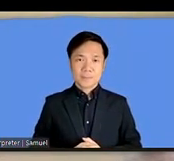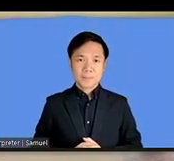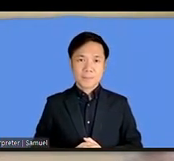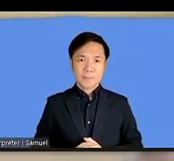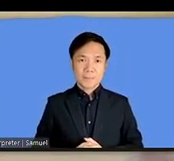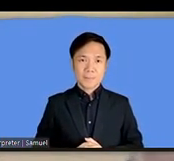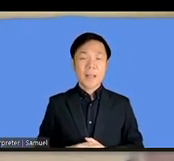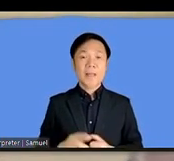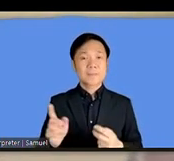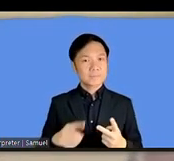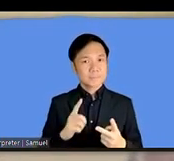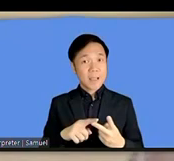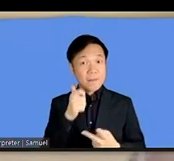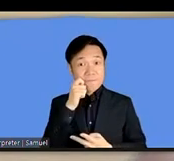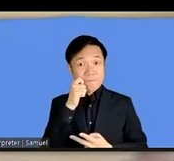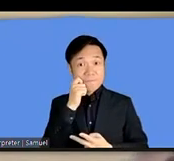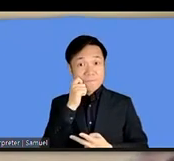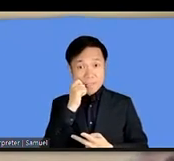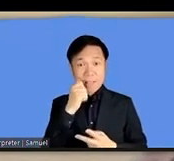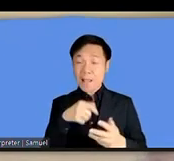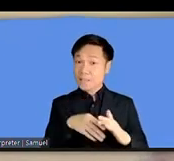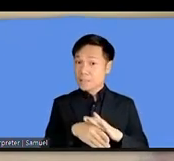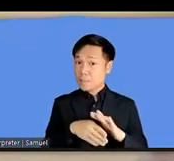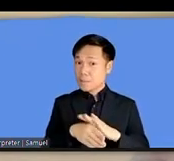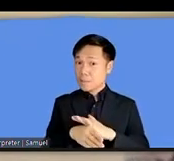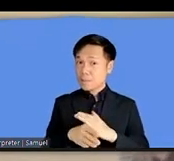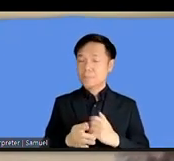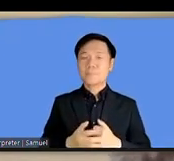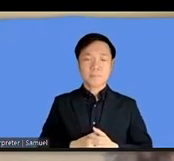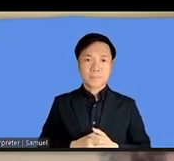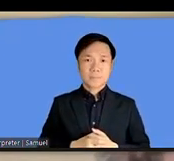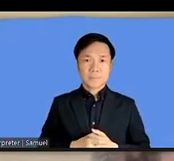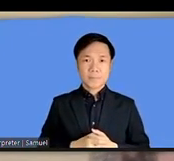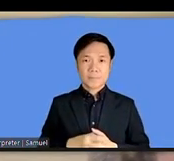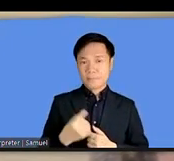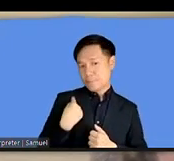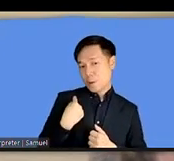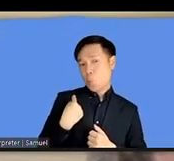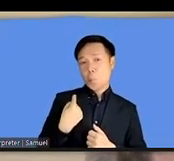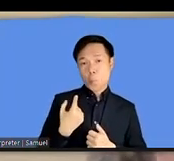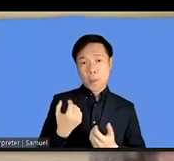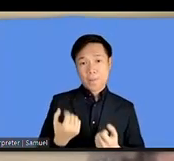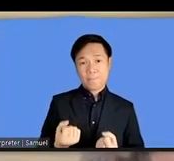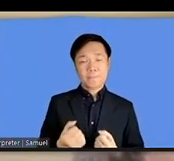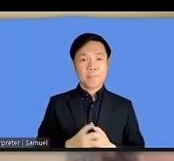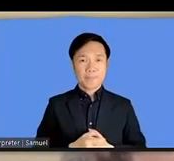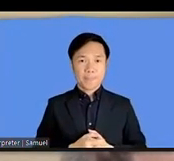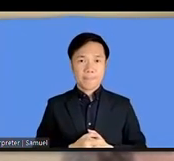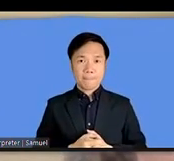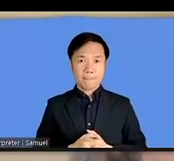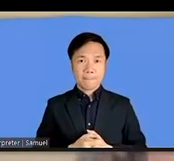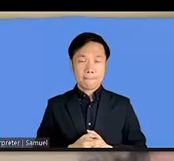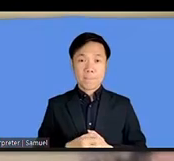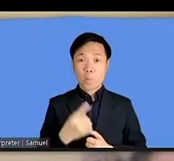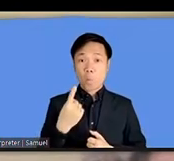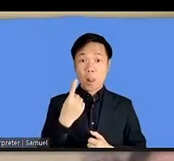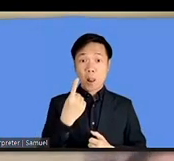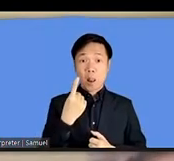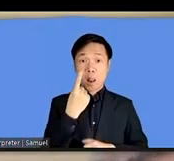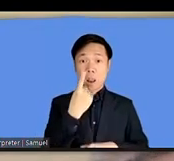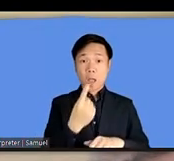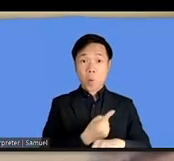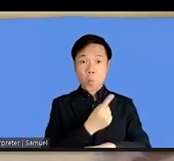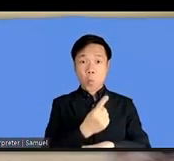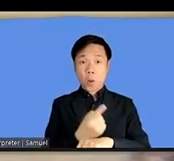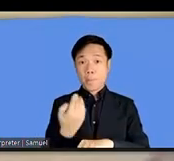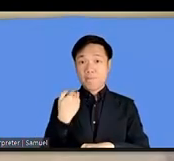accessibility of the accessibility event we just had before this session about an hour before this session we had lunch